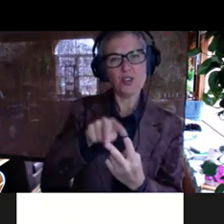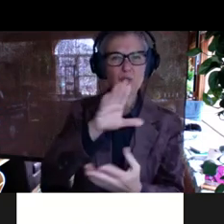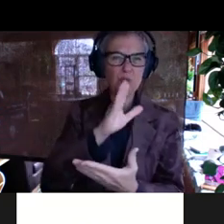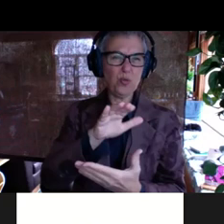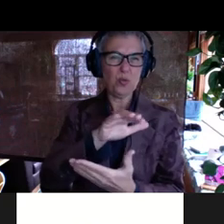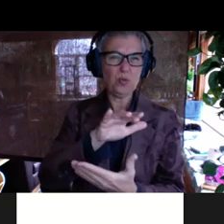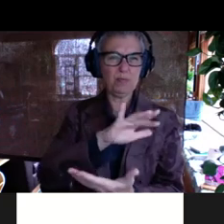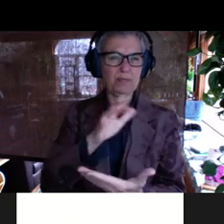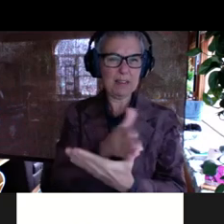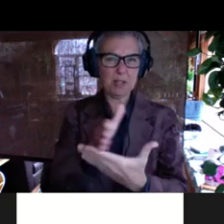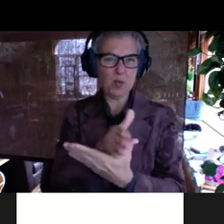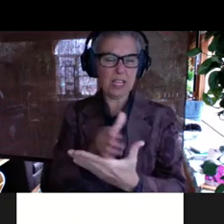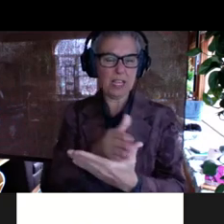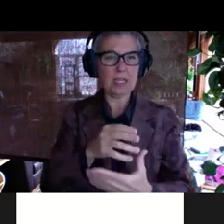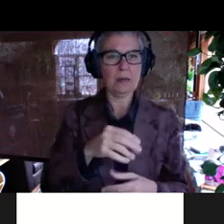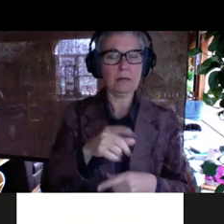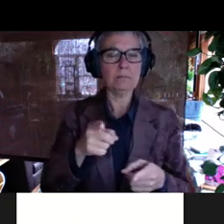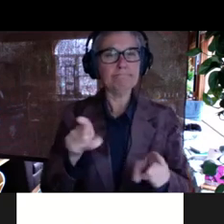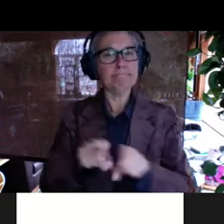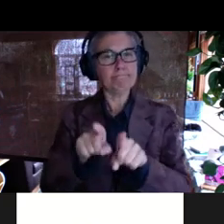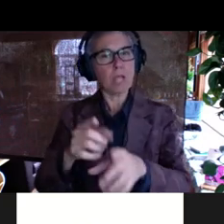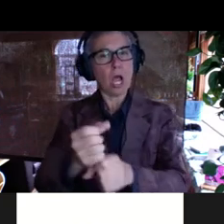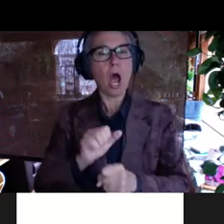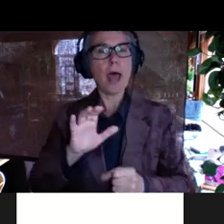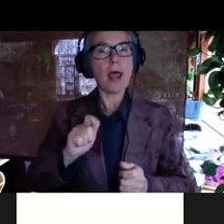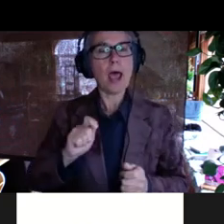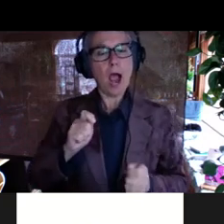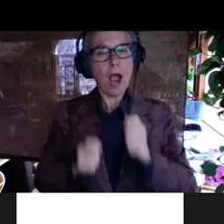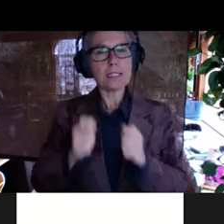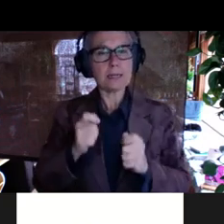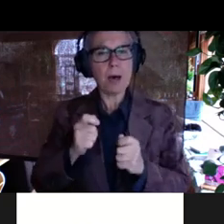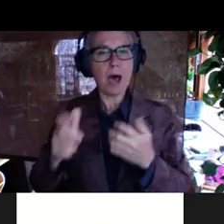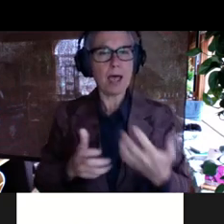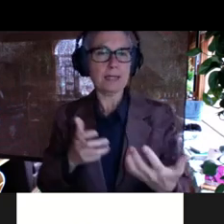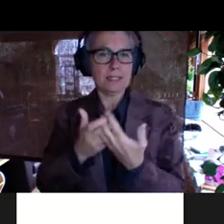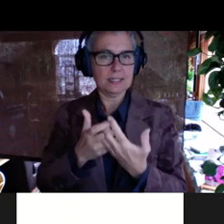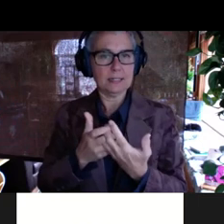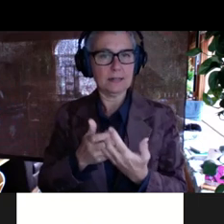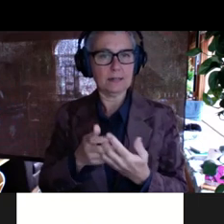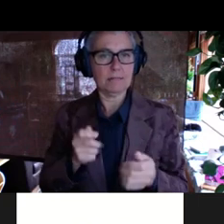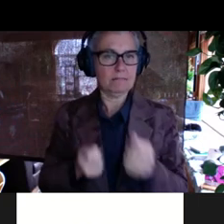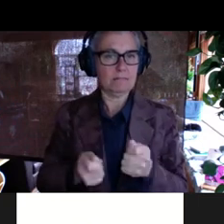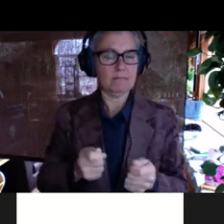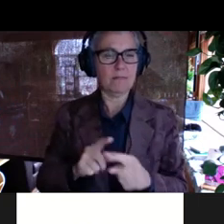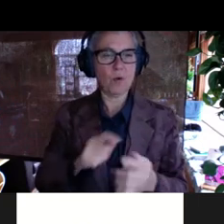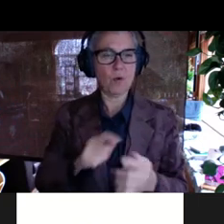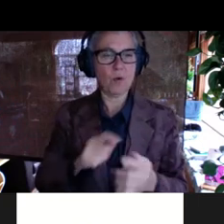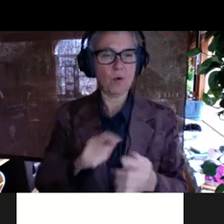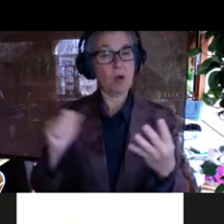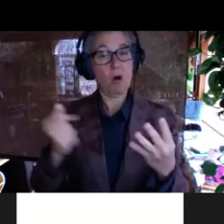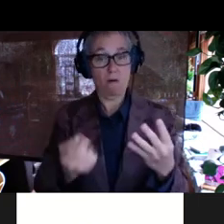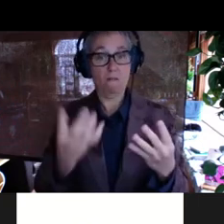fell, uh, in between similarly, uh, received customized environments. And indeed all four of these